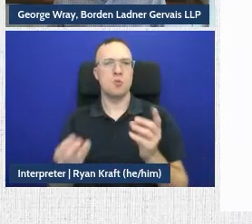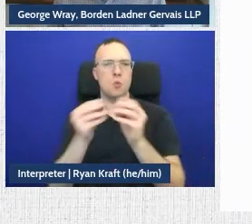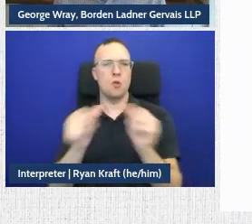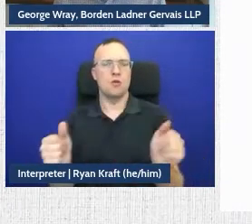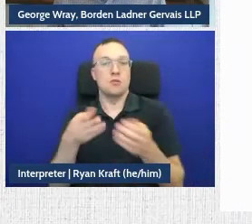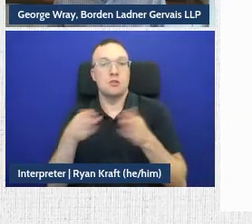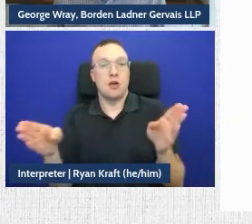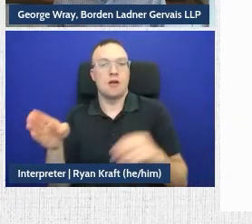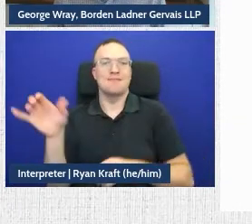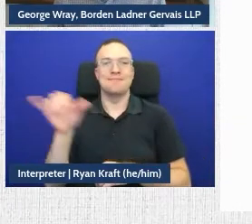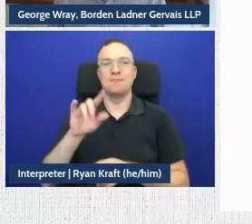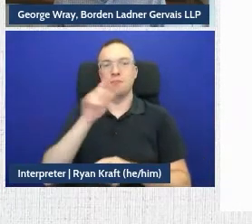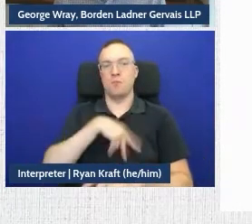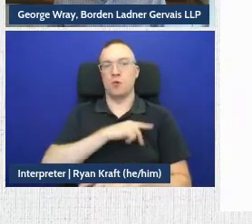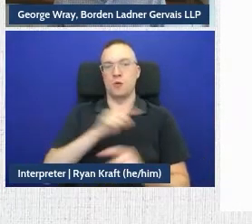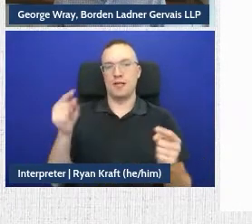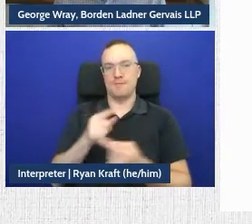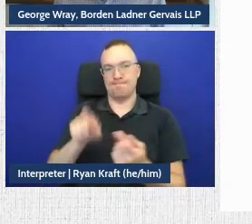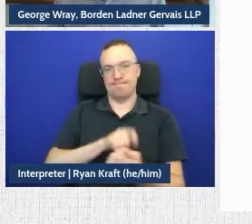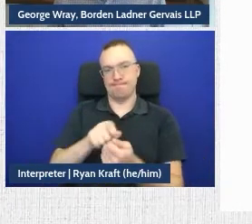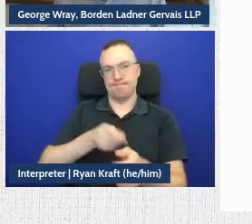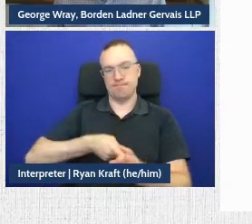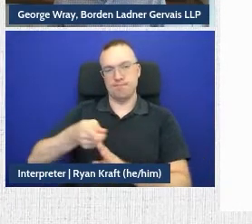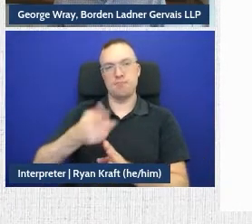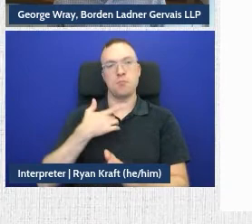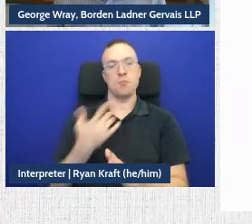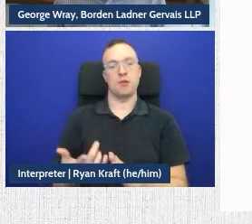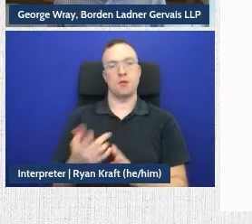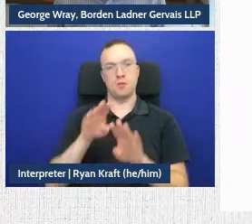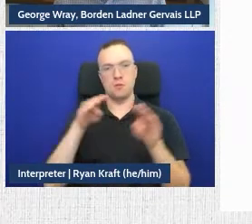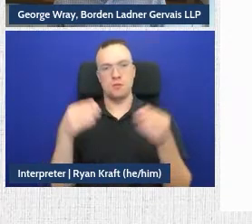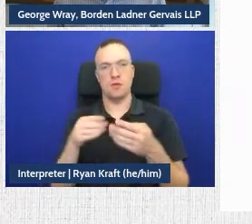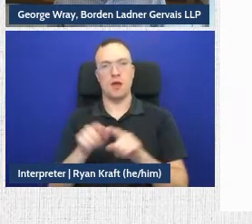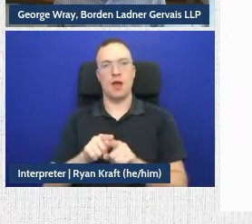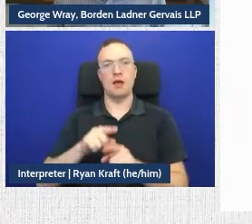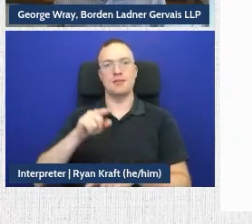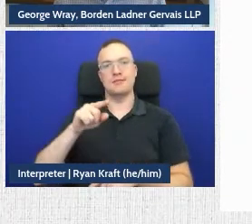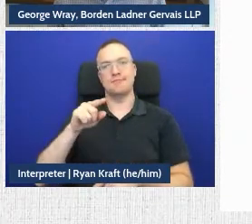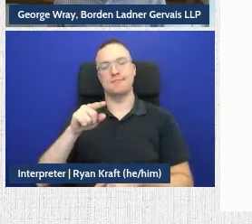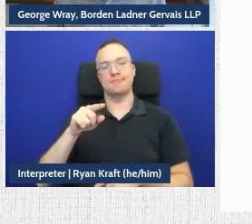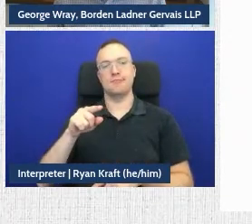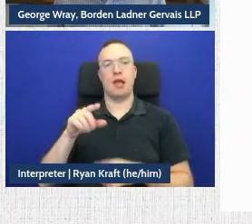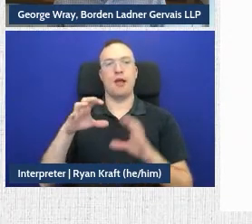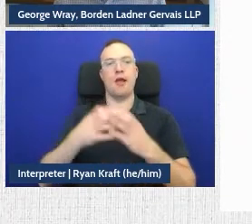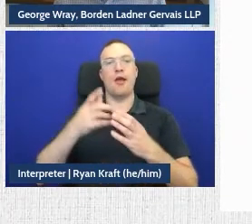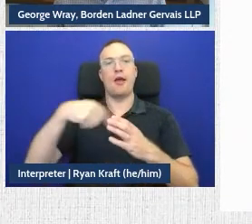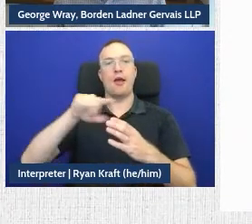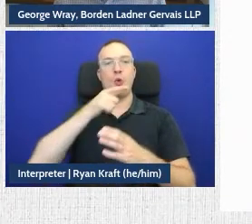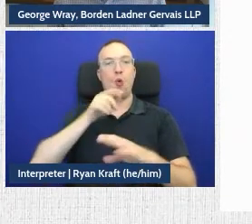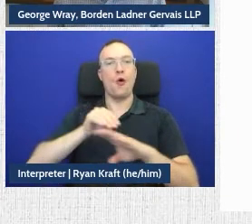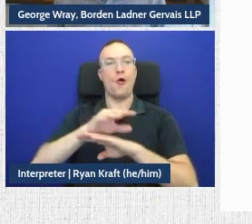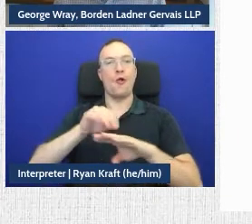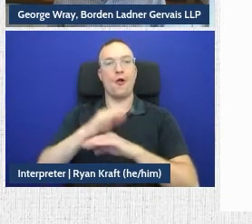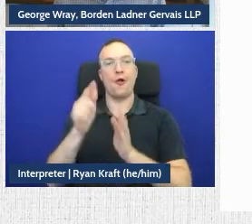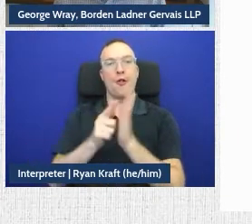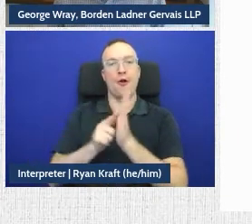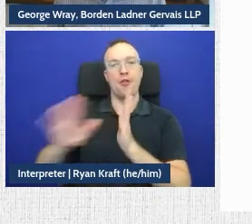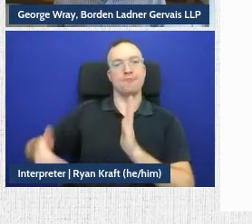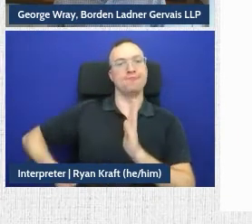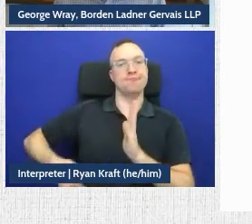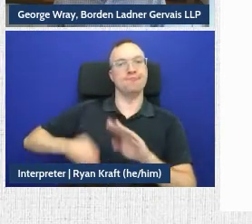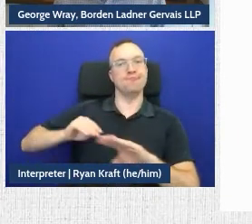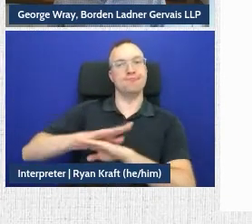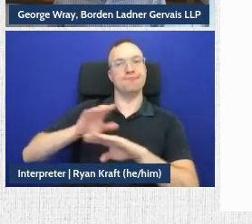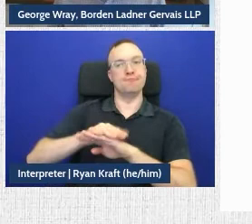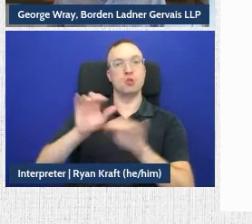personal injury disputes specifically is often seen as this black box driven only by a lawyer's intuition. So the system will help